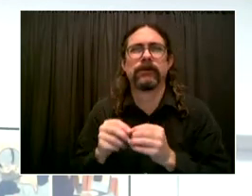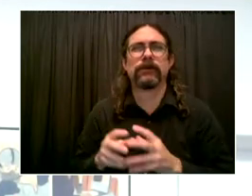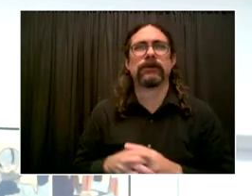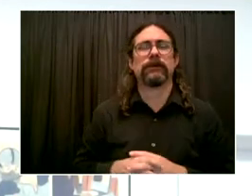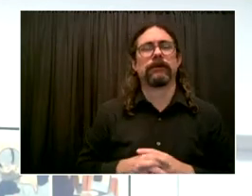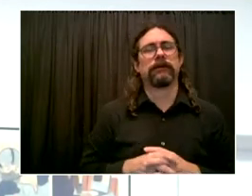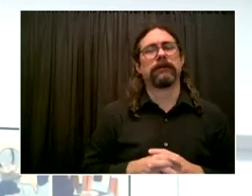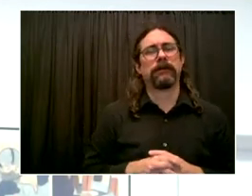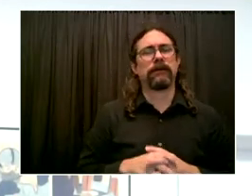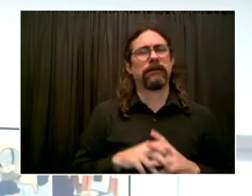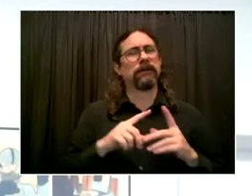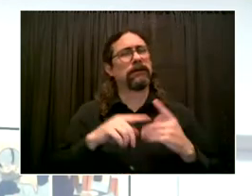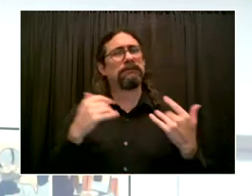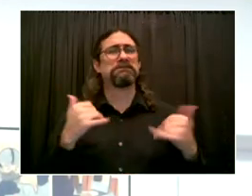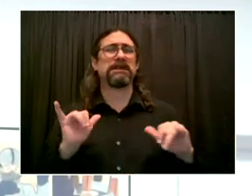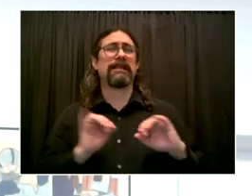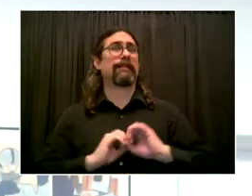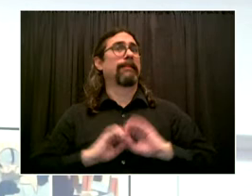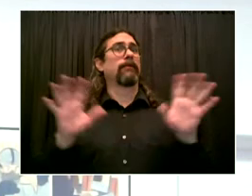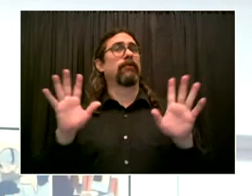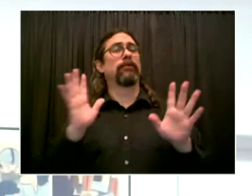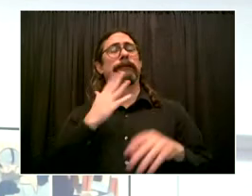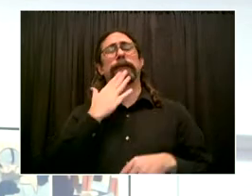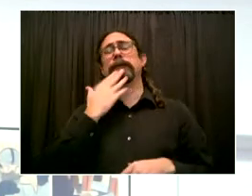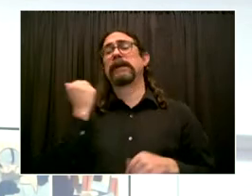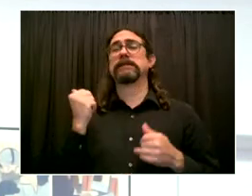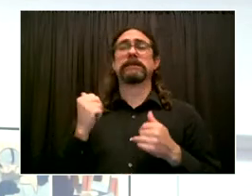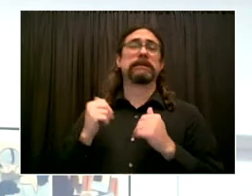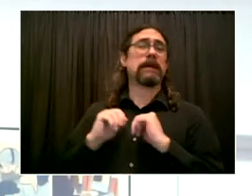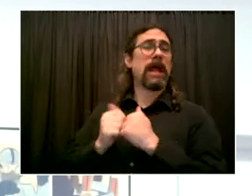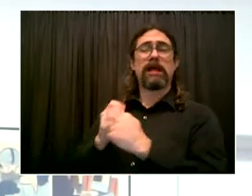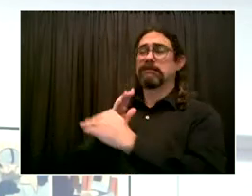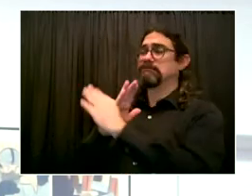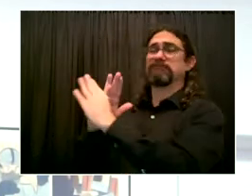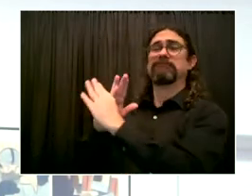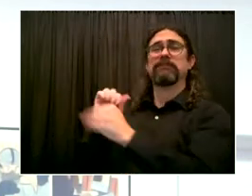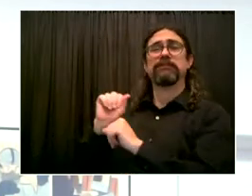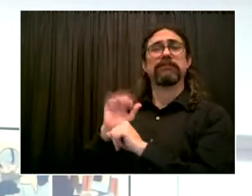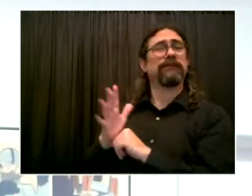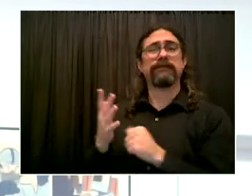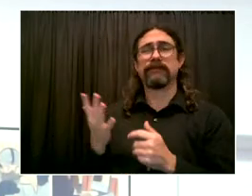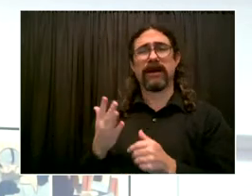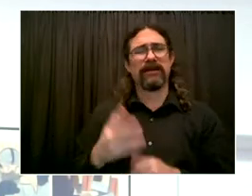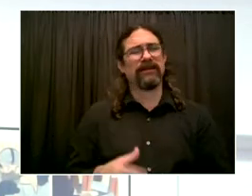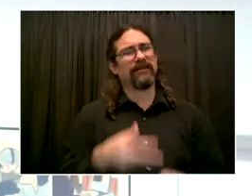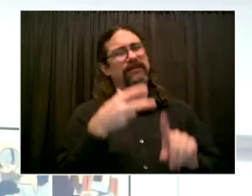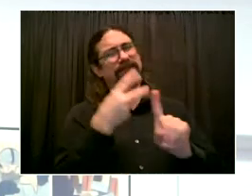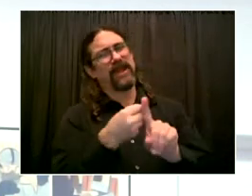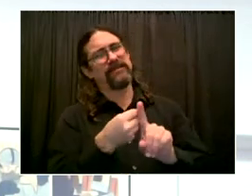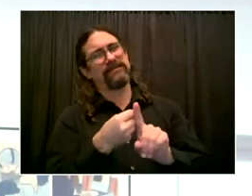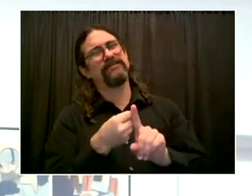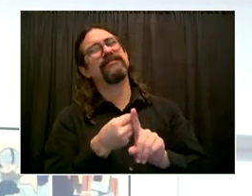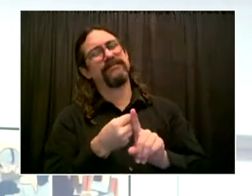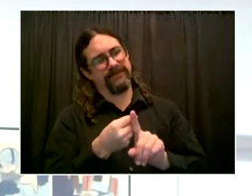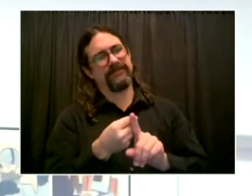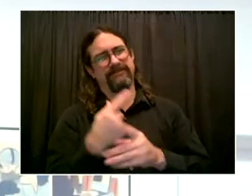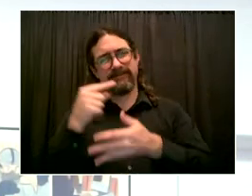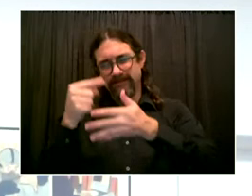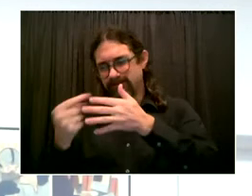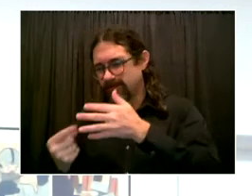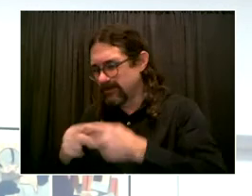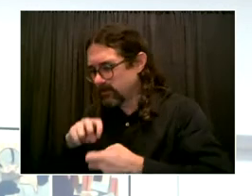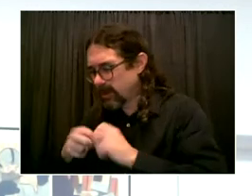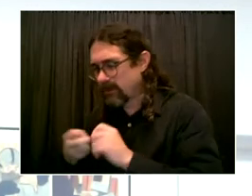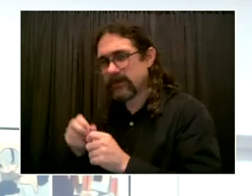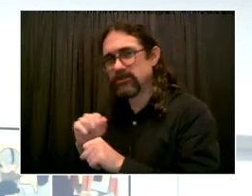have a lot to learn about the Omicron variant, but its emergence lends urgency to the importance of the precautions we've all become